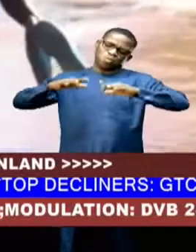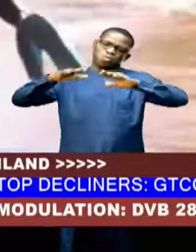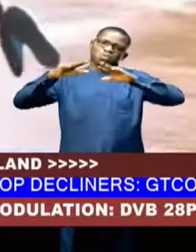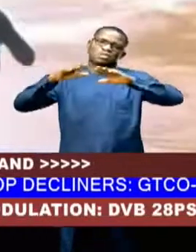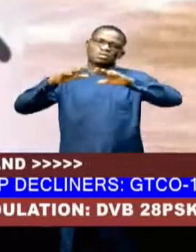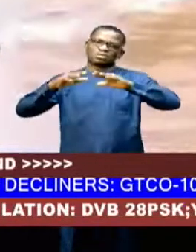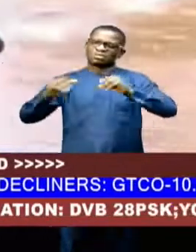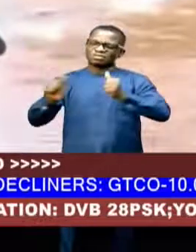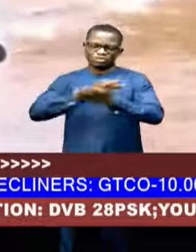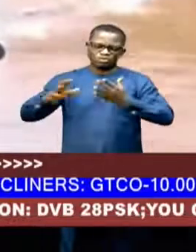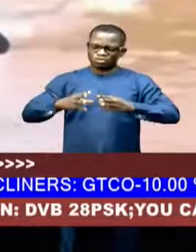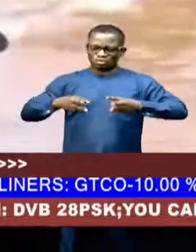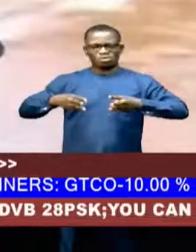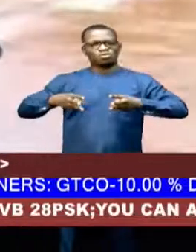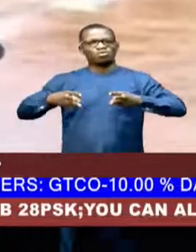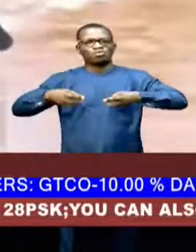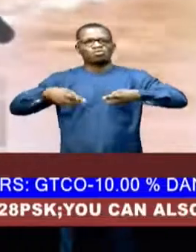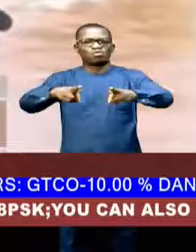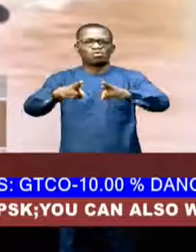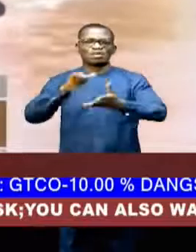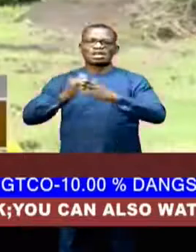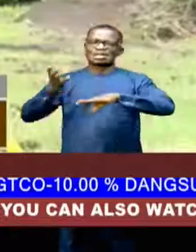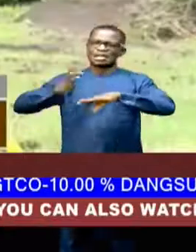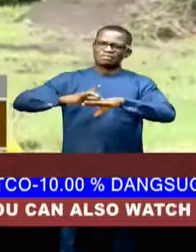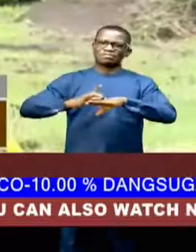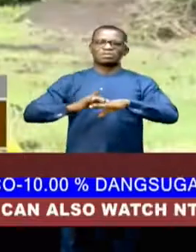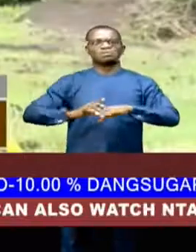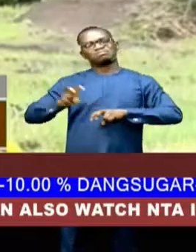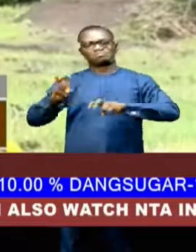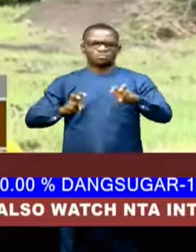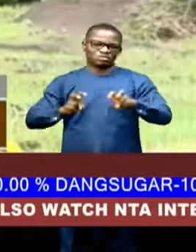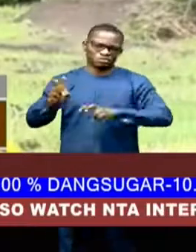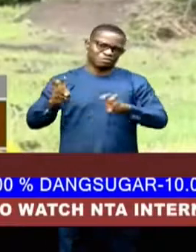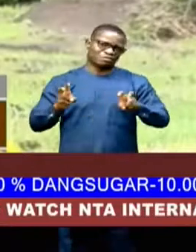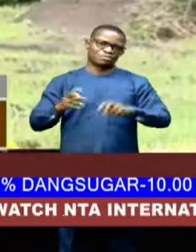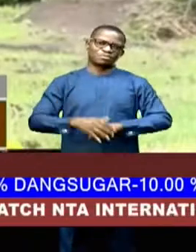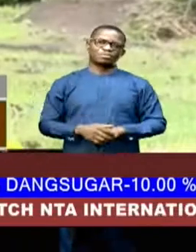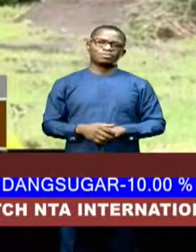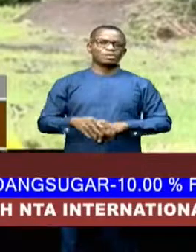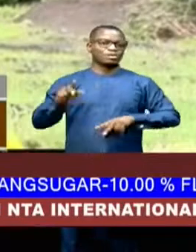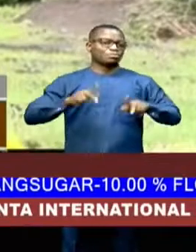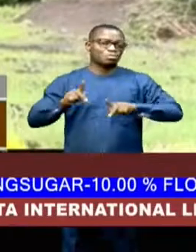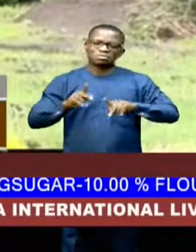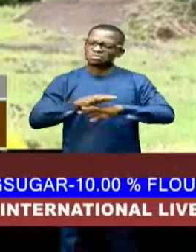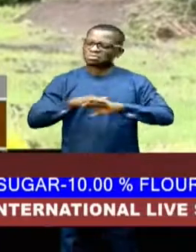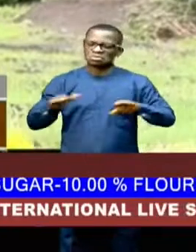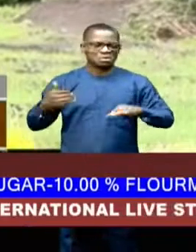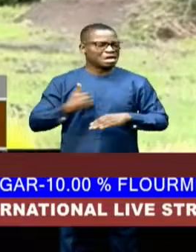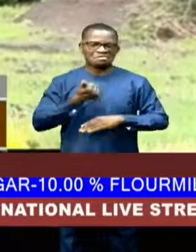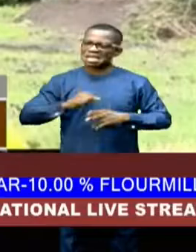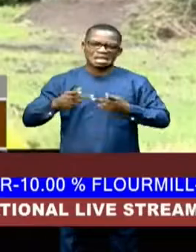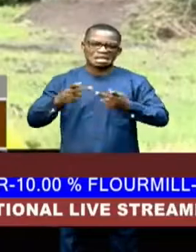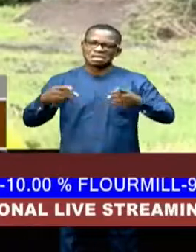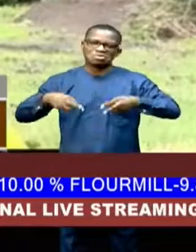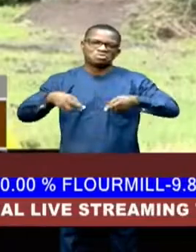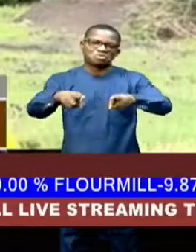roads, thus paralyzing transport services. People have no place to pass. Some houses